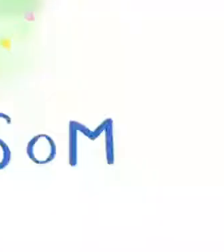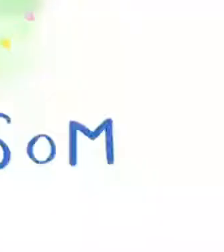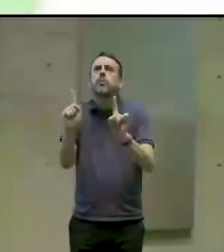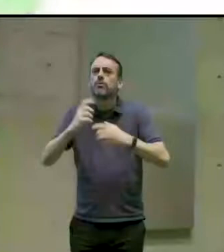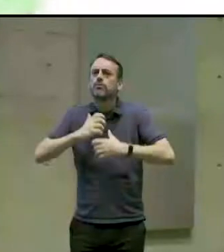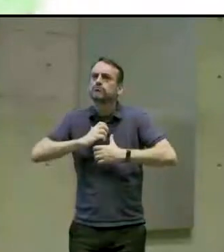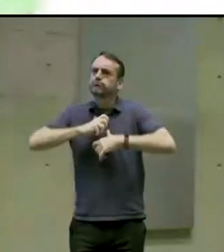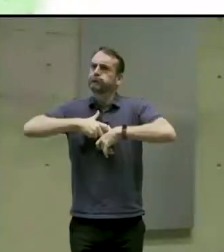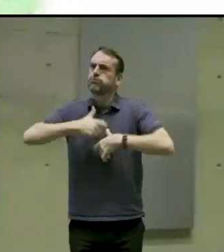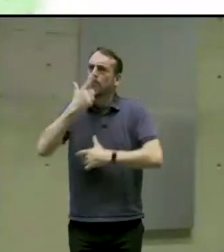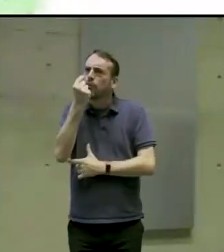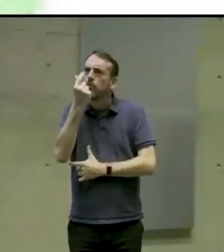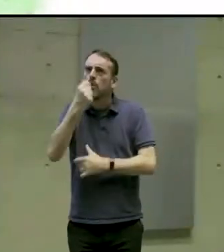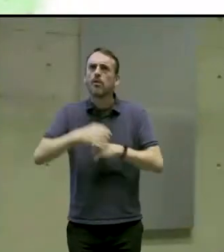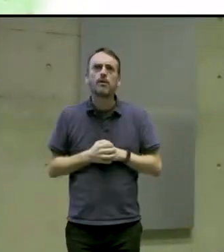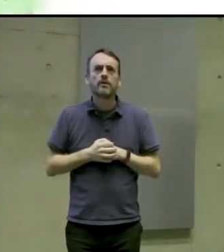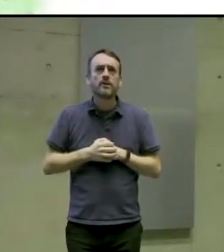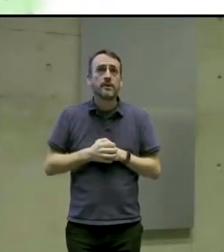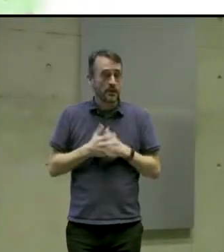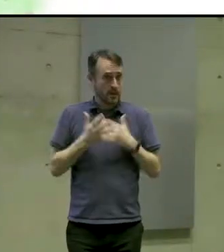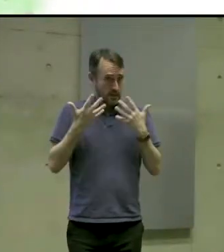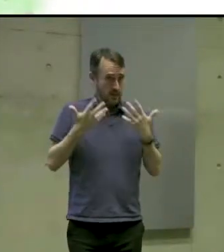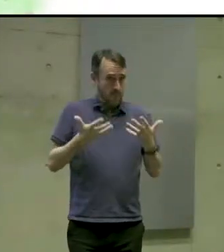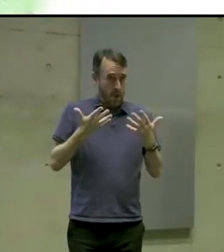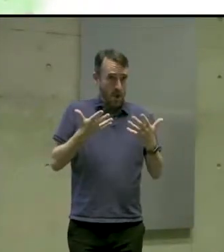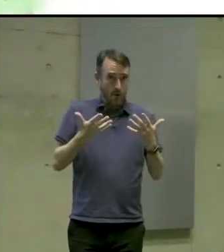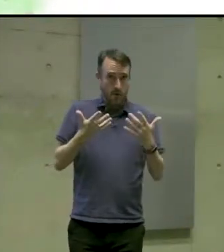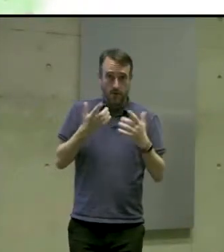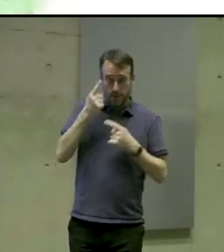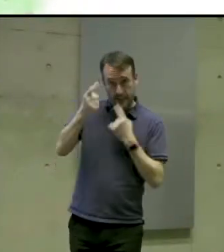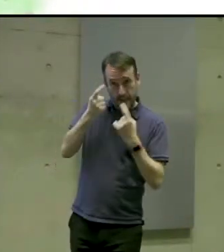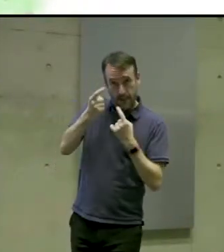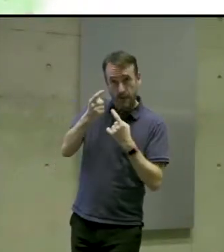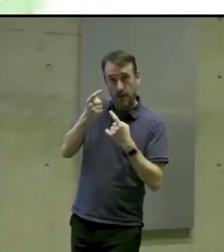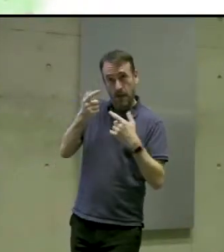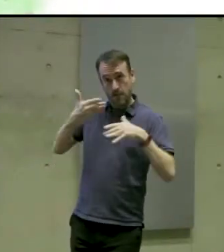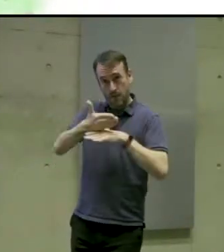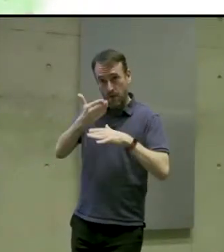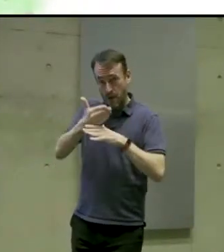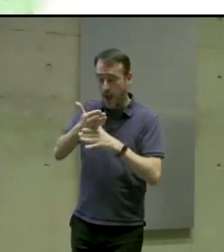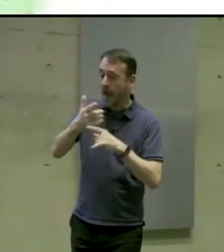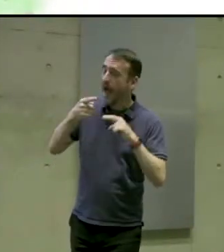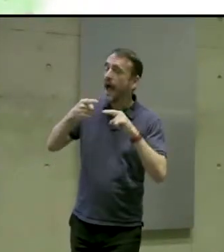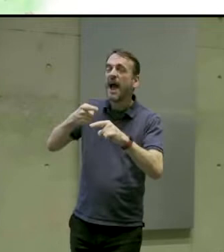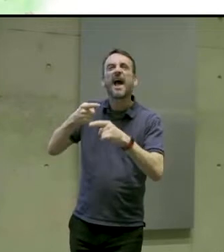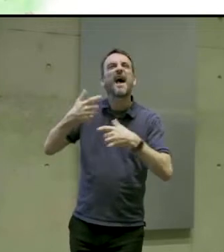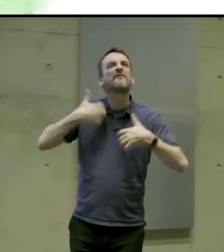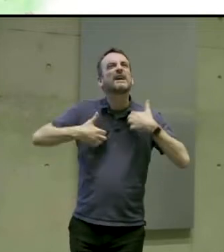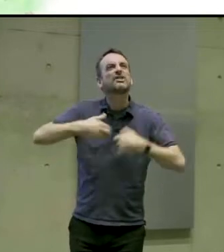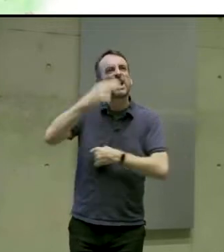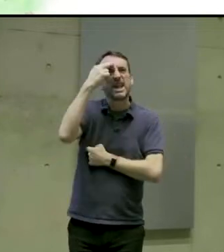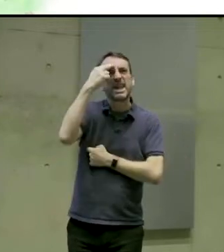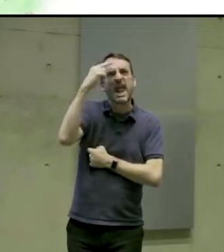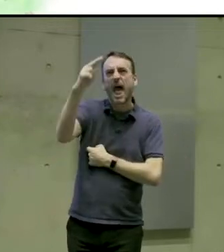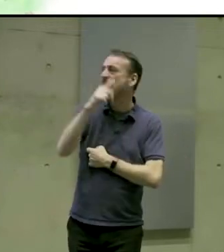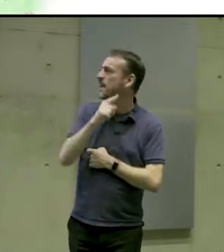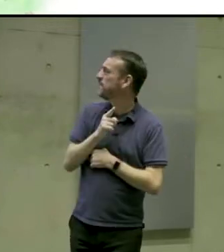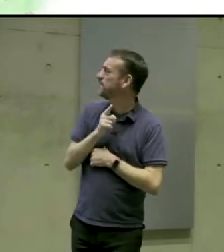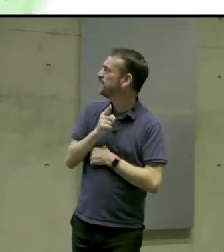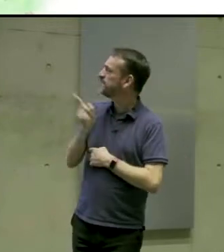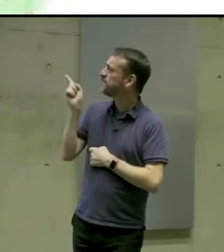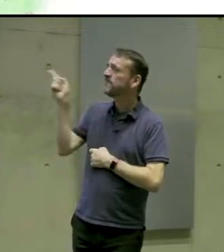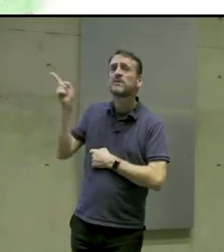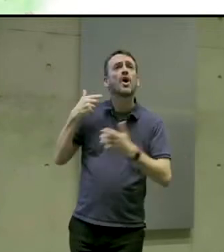Currently we're working on an accessible point and click adventure called Stories of Blossom and to see the joy